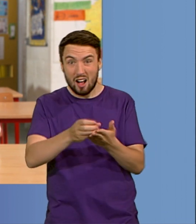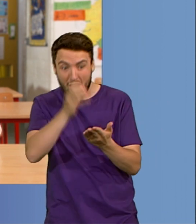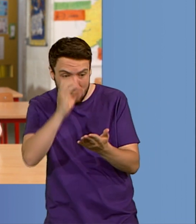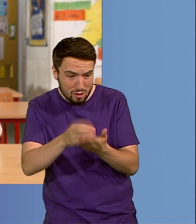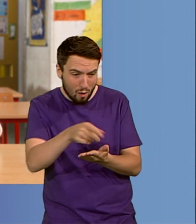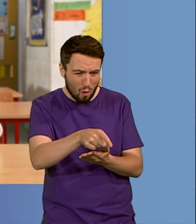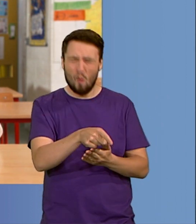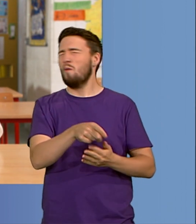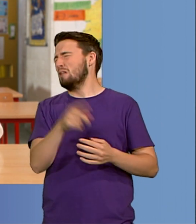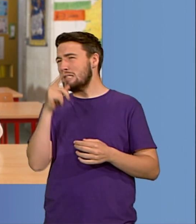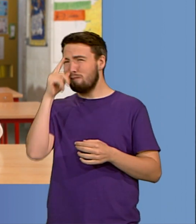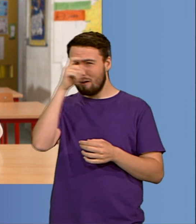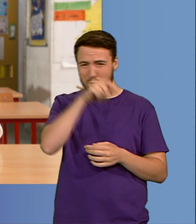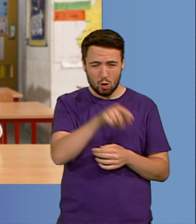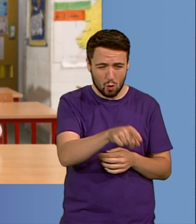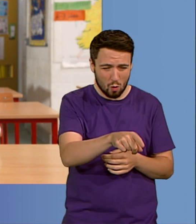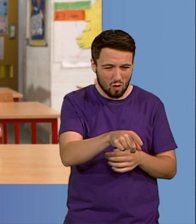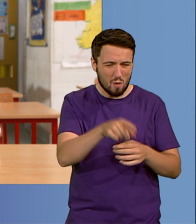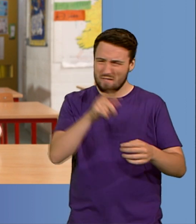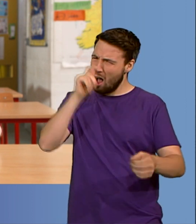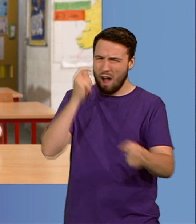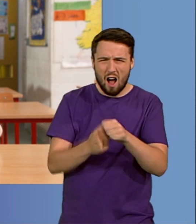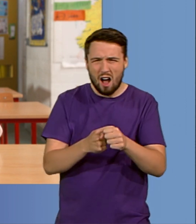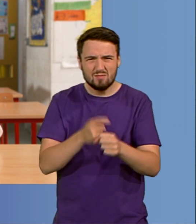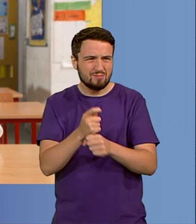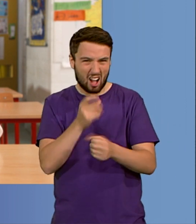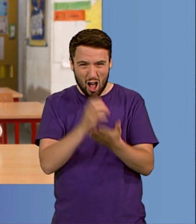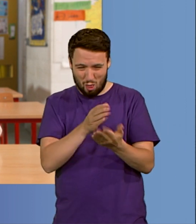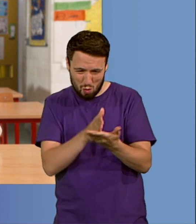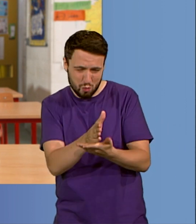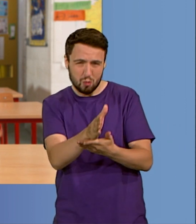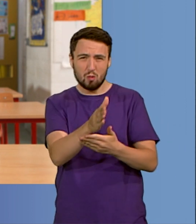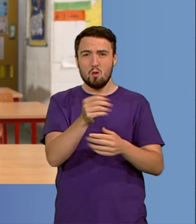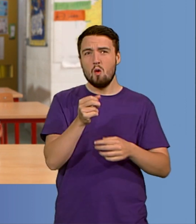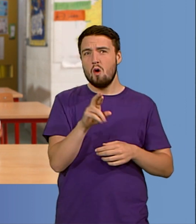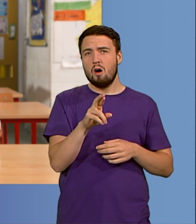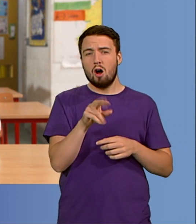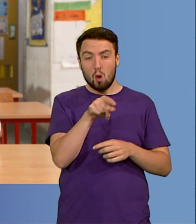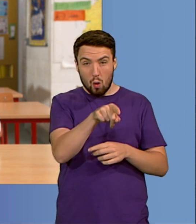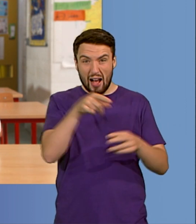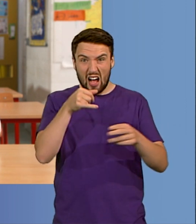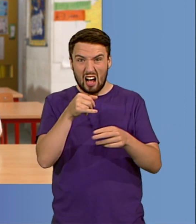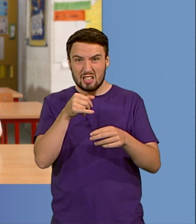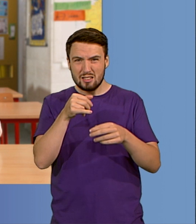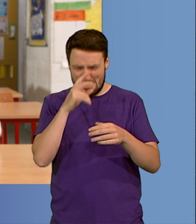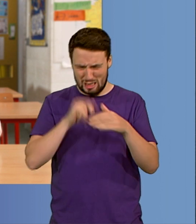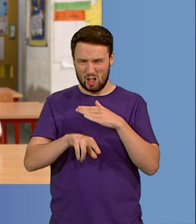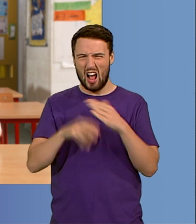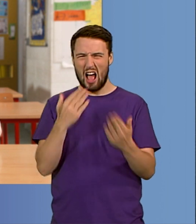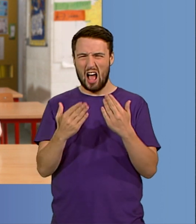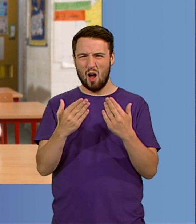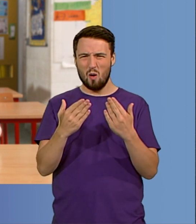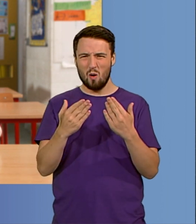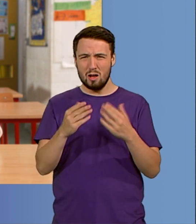Maybe the boys and girls wouldn't respect me or listen to me because they were going to be bigger than I was